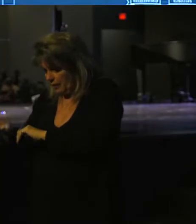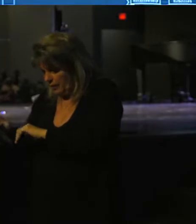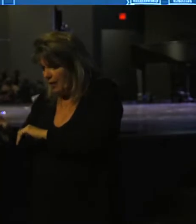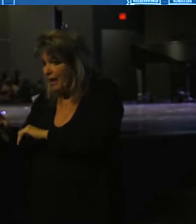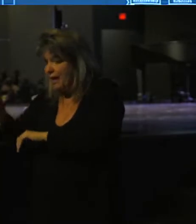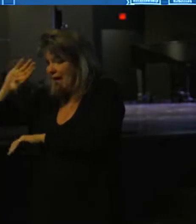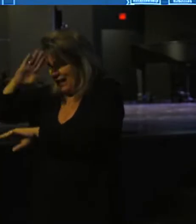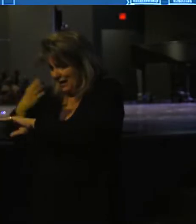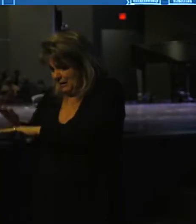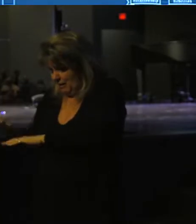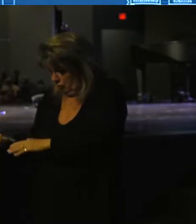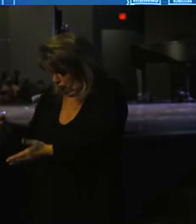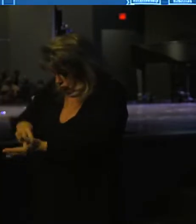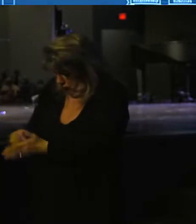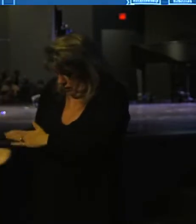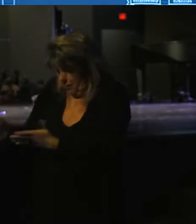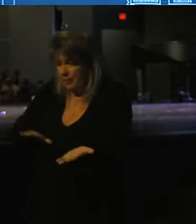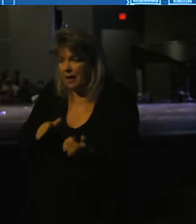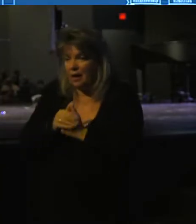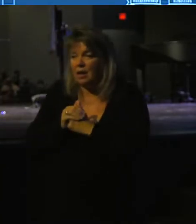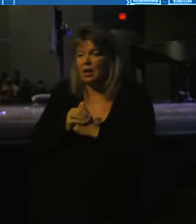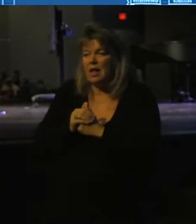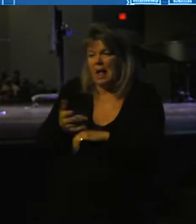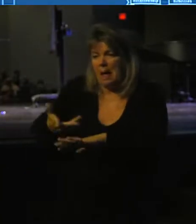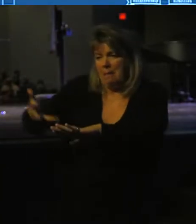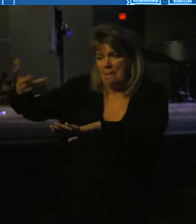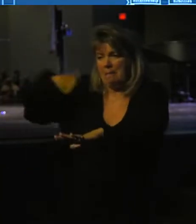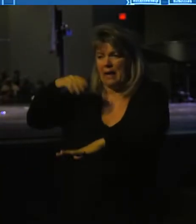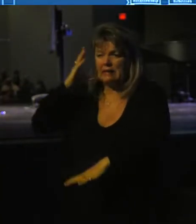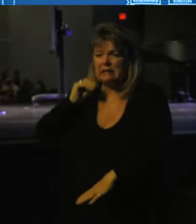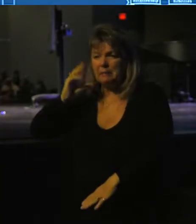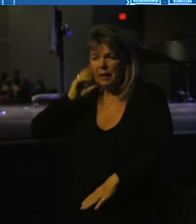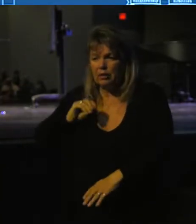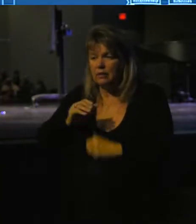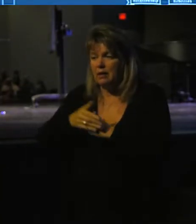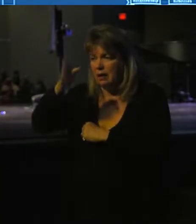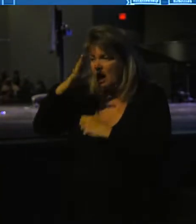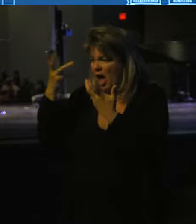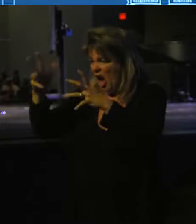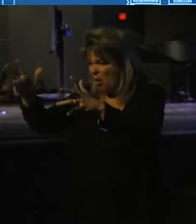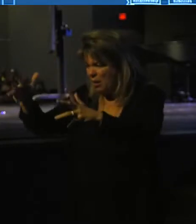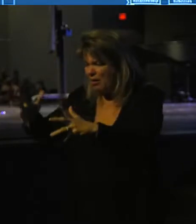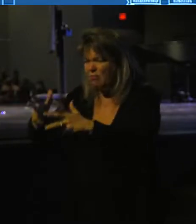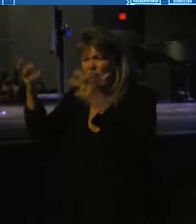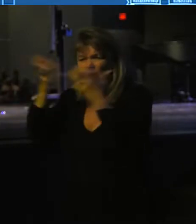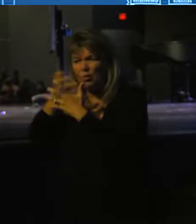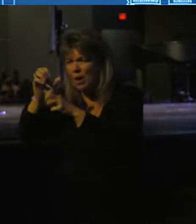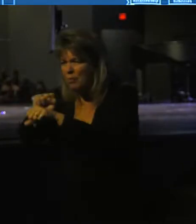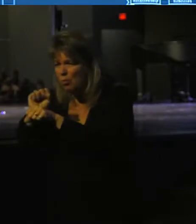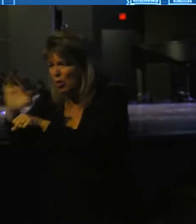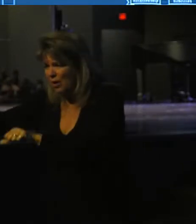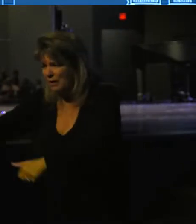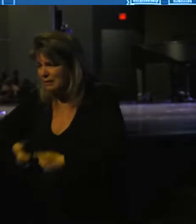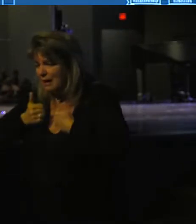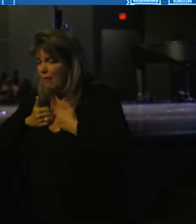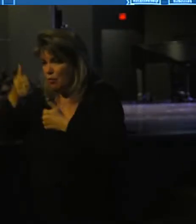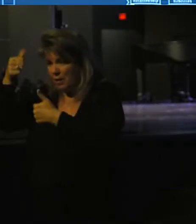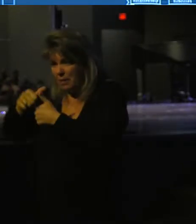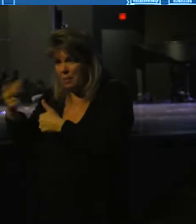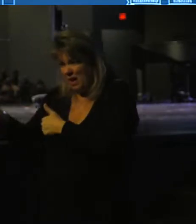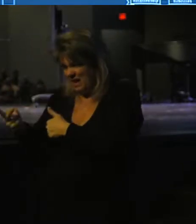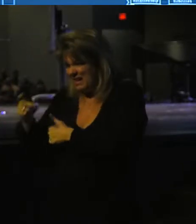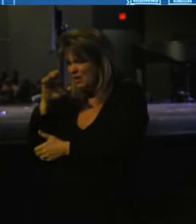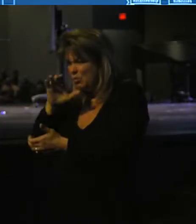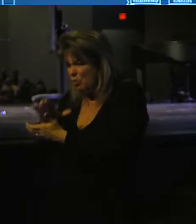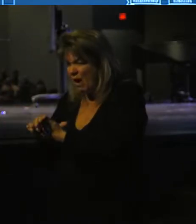up from the dead. How could he believe that? Look at his past experiences. God had already done incredible work through Abraham's life. Remember him and his